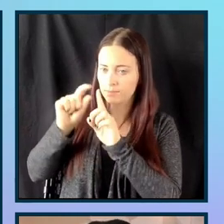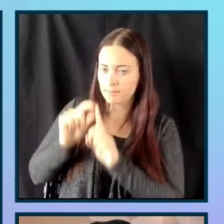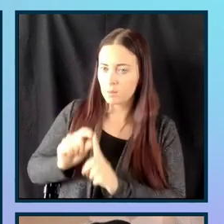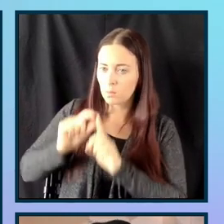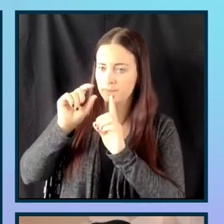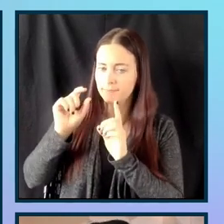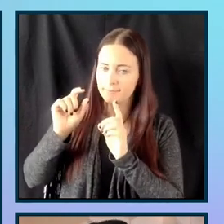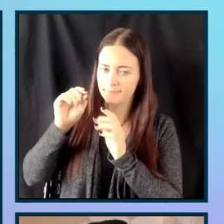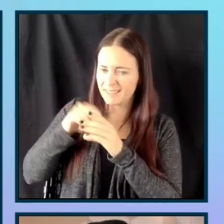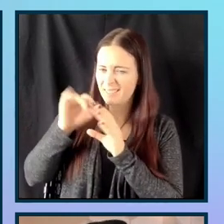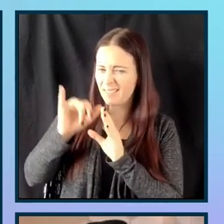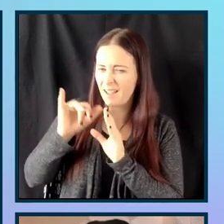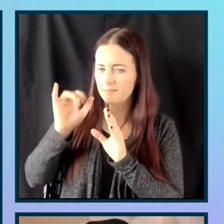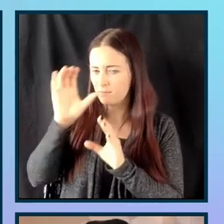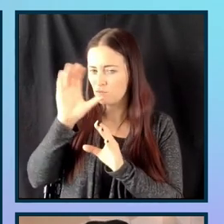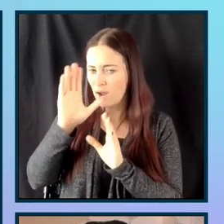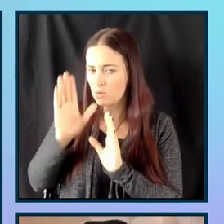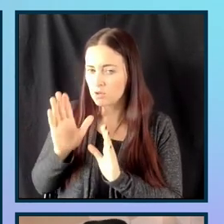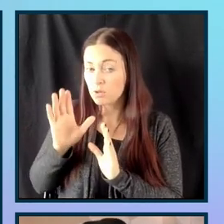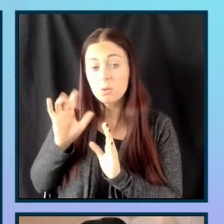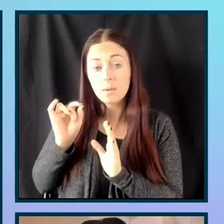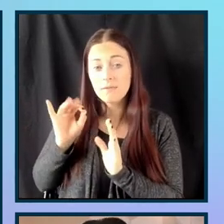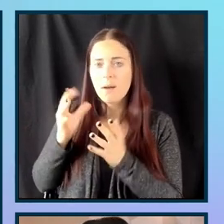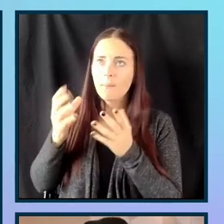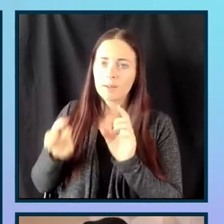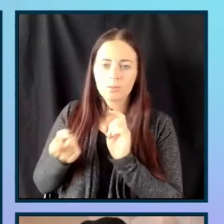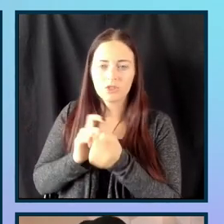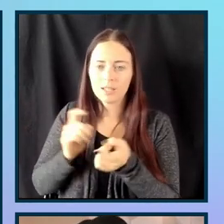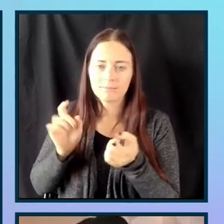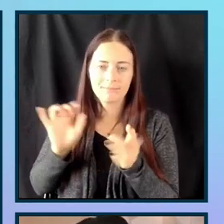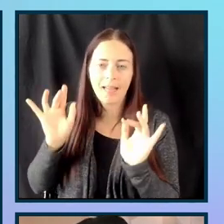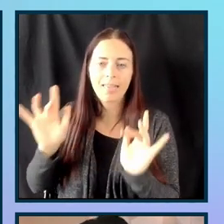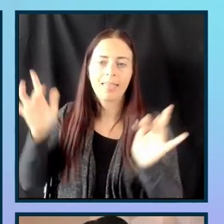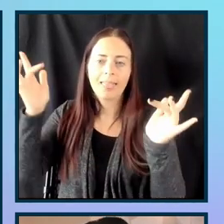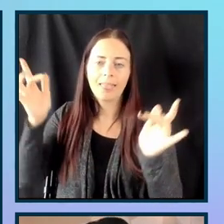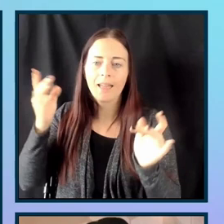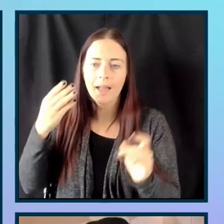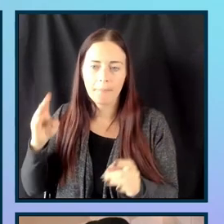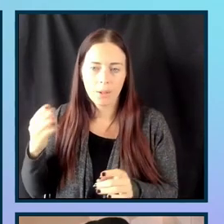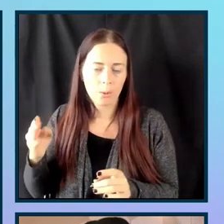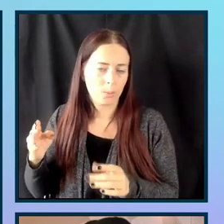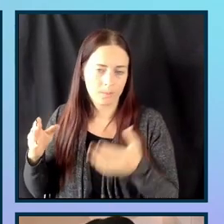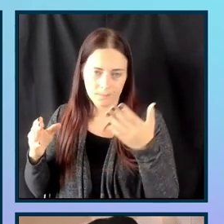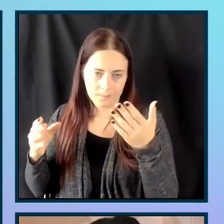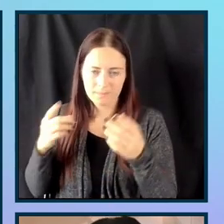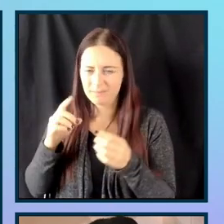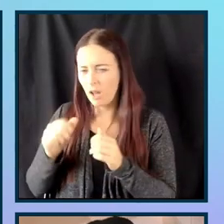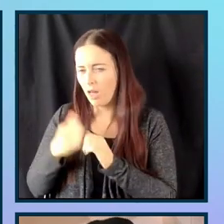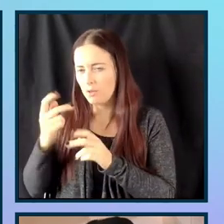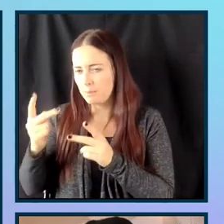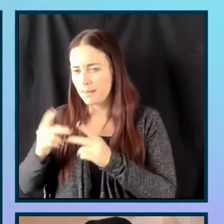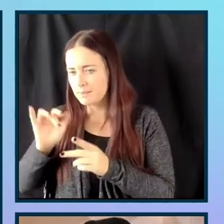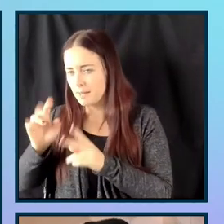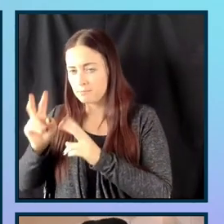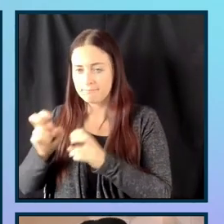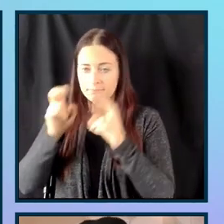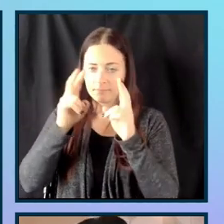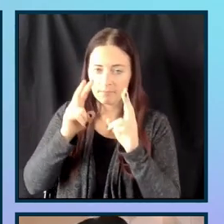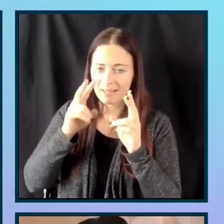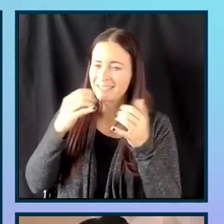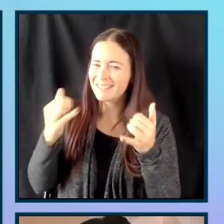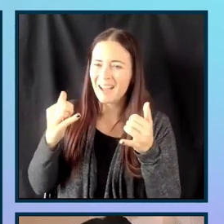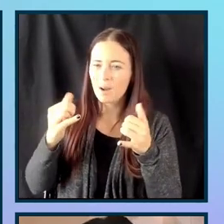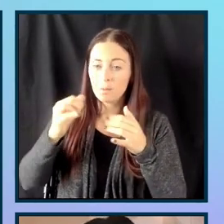change my background color to this and I selected like a light blue that I found somewhere on the page, you can see that that's now not meeting any other color